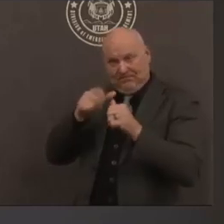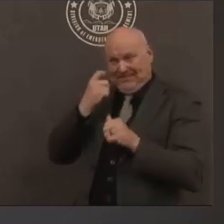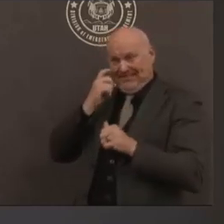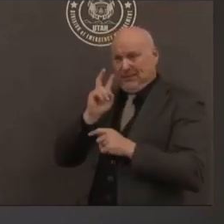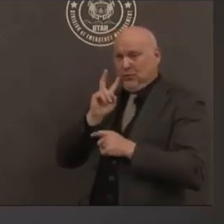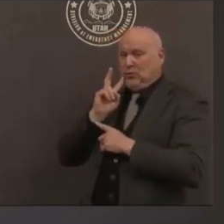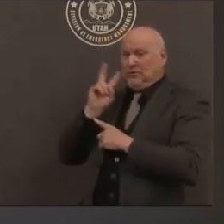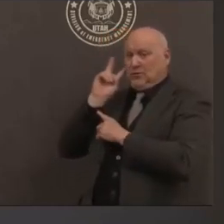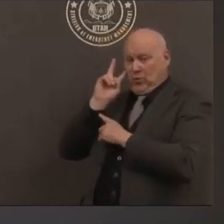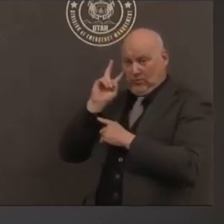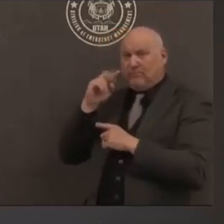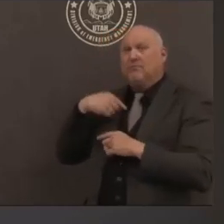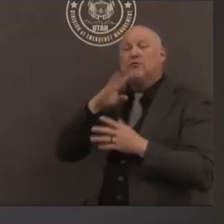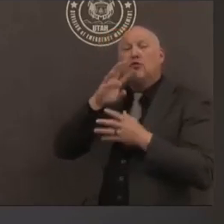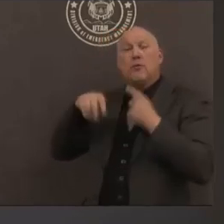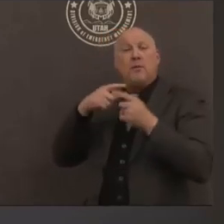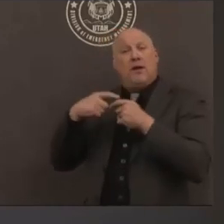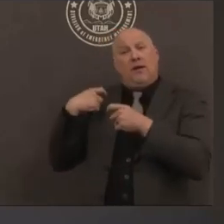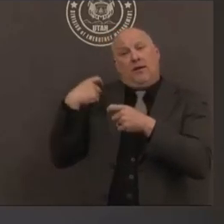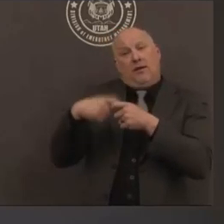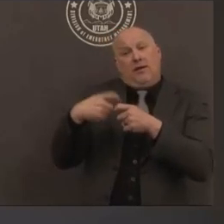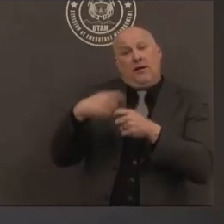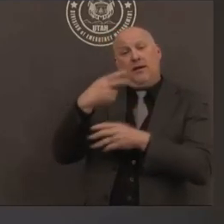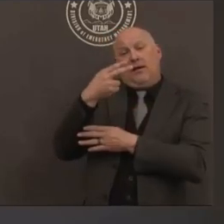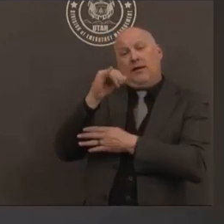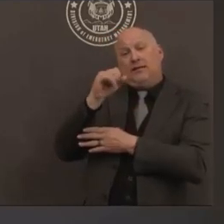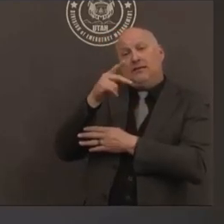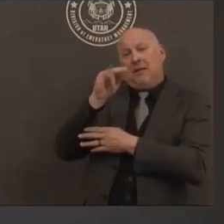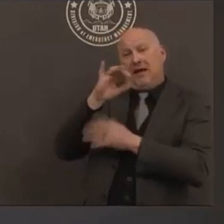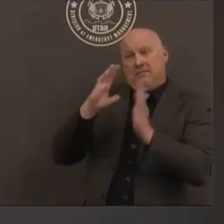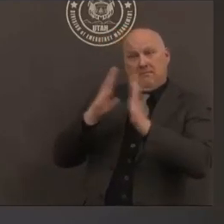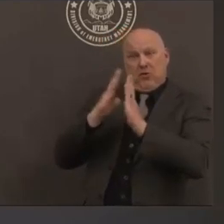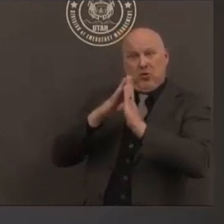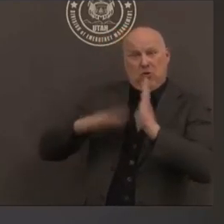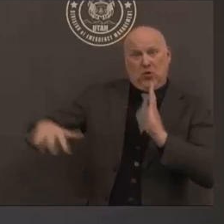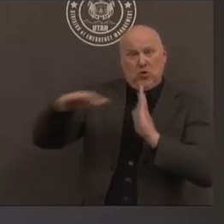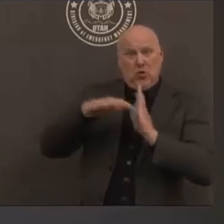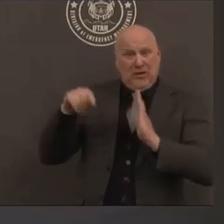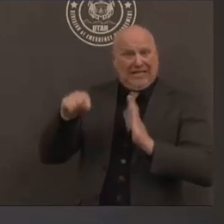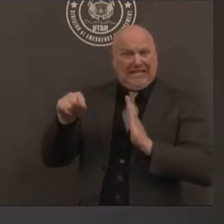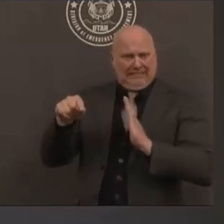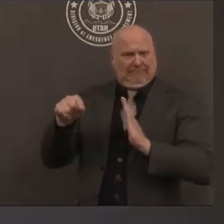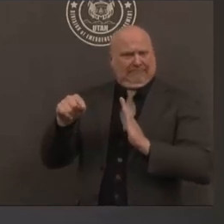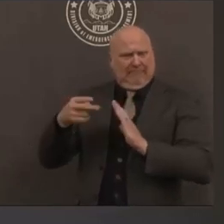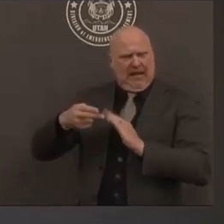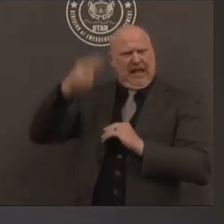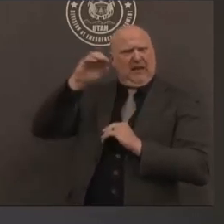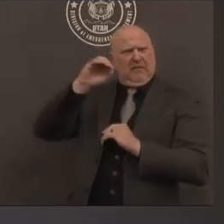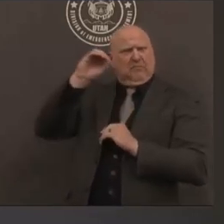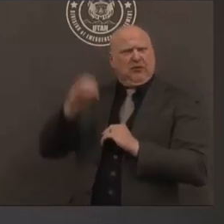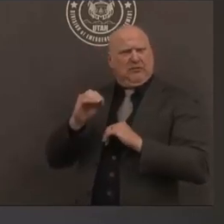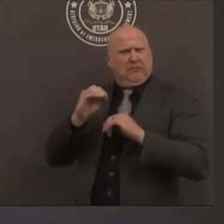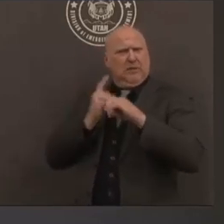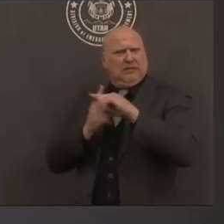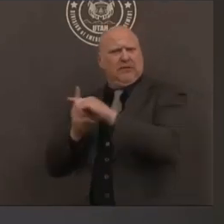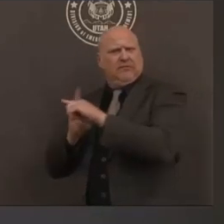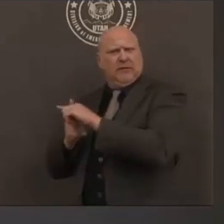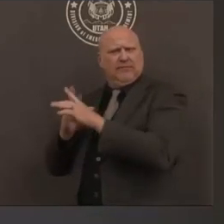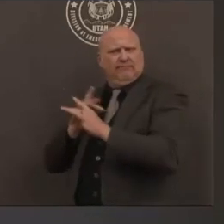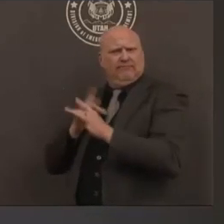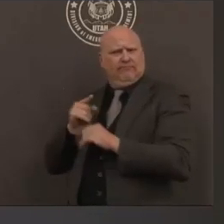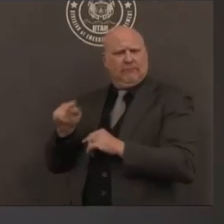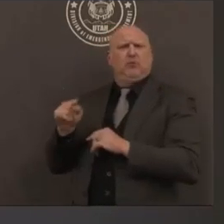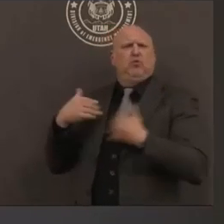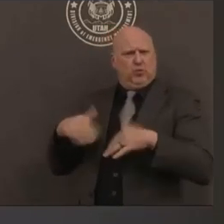burden of positive and hospitalization due to covet 19. in terms of age groups we know that hospitalization